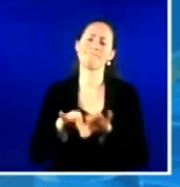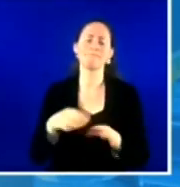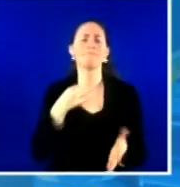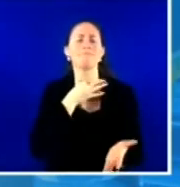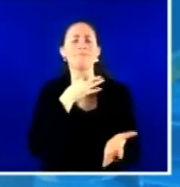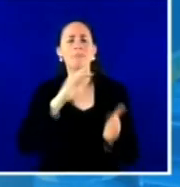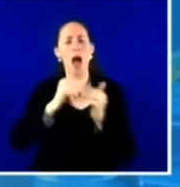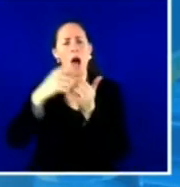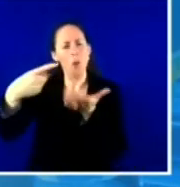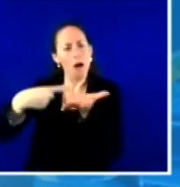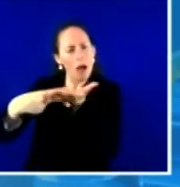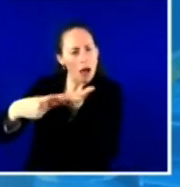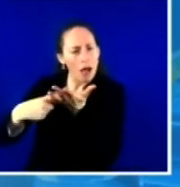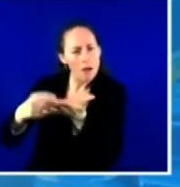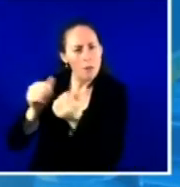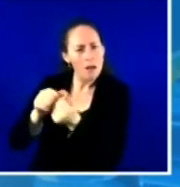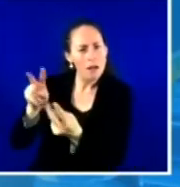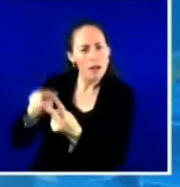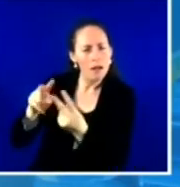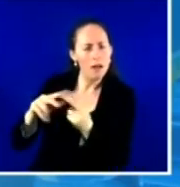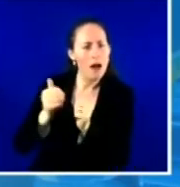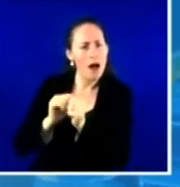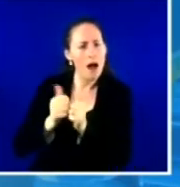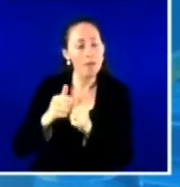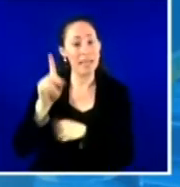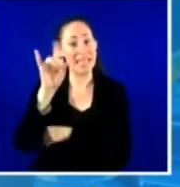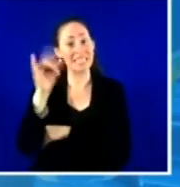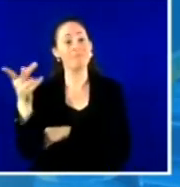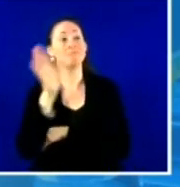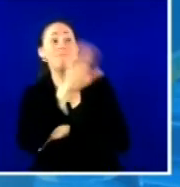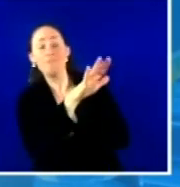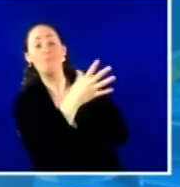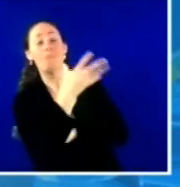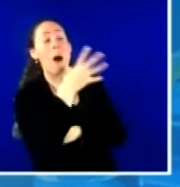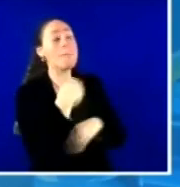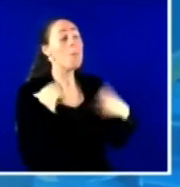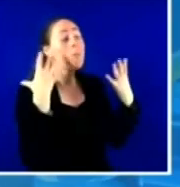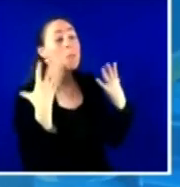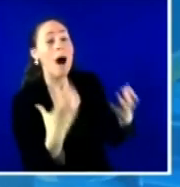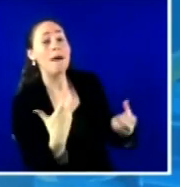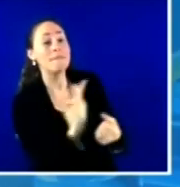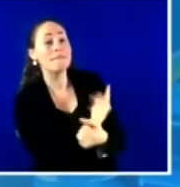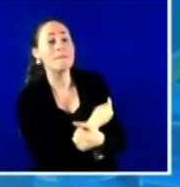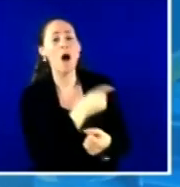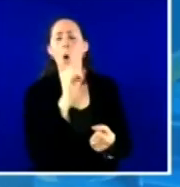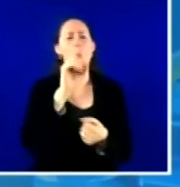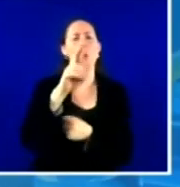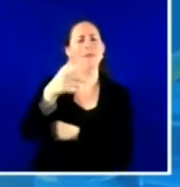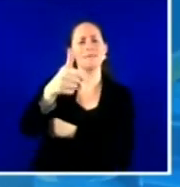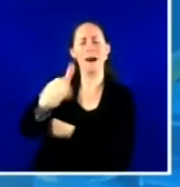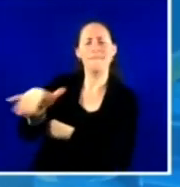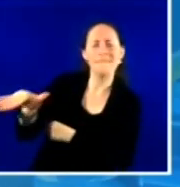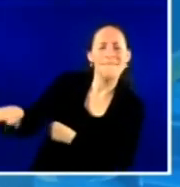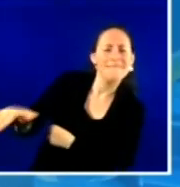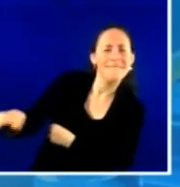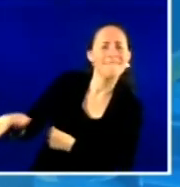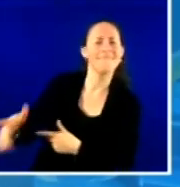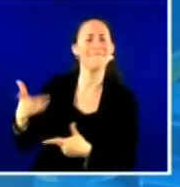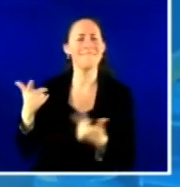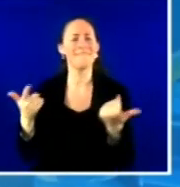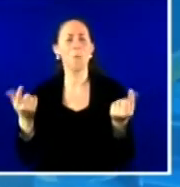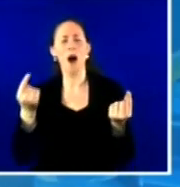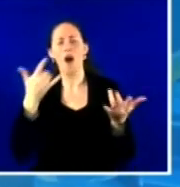to you and say, mom, we'd like to get vaccinated. Do you nudge them a little bit and say, by the way, should you get vaccinated? How does the